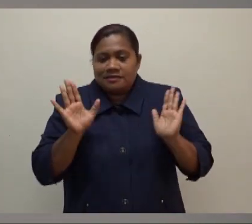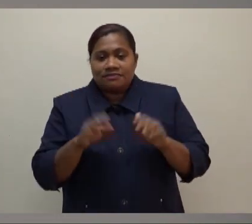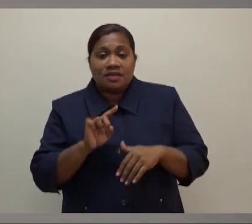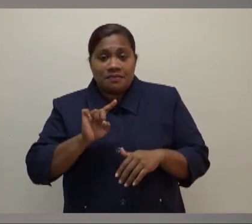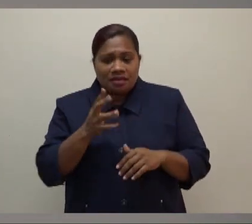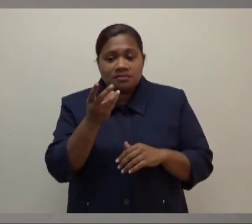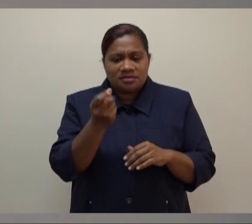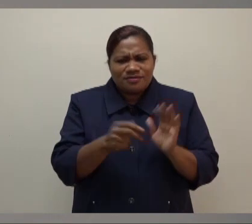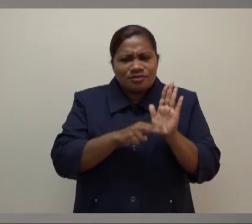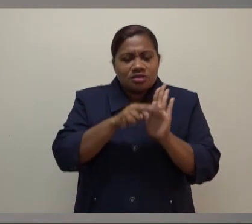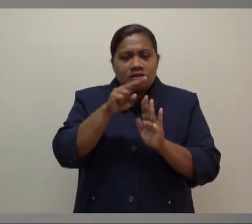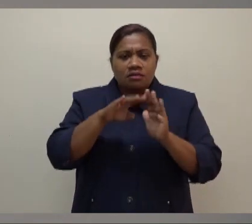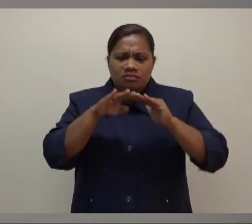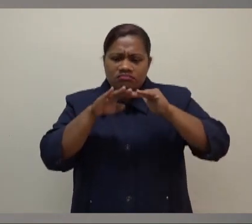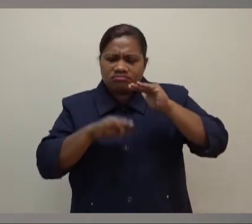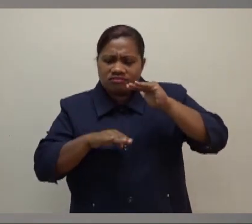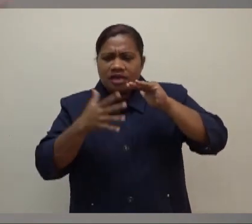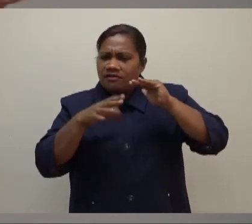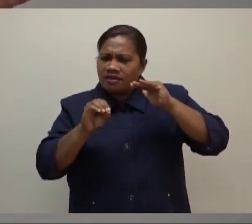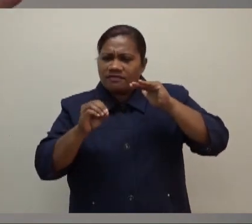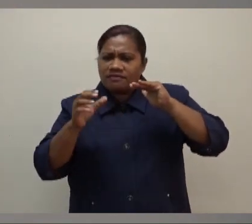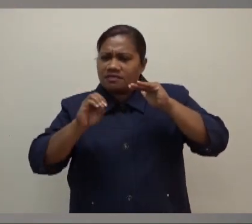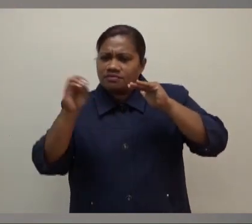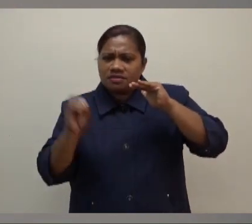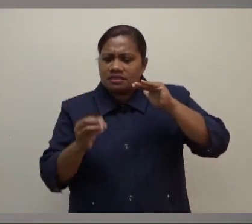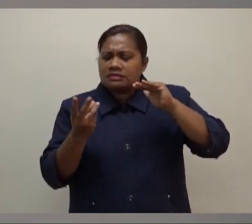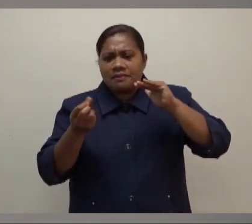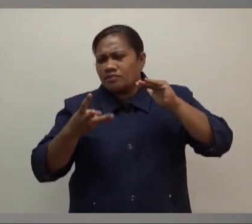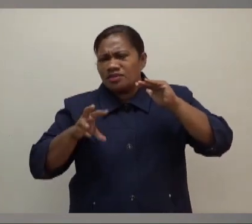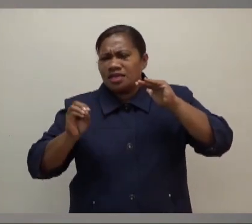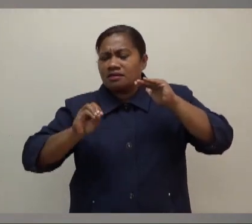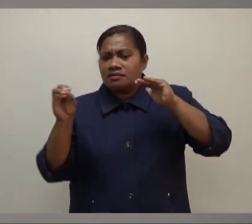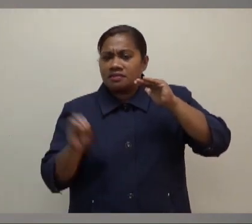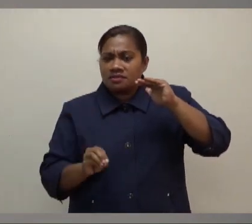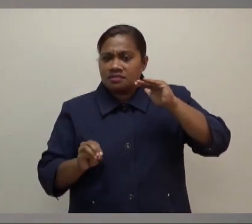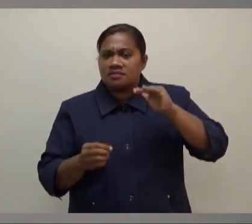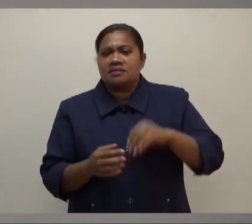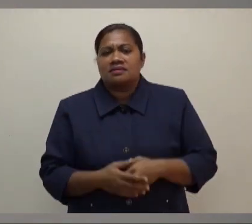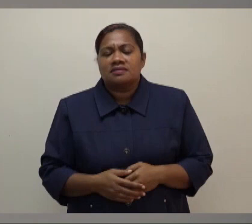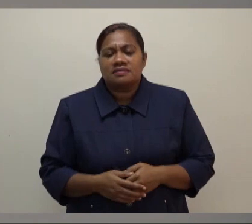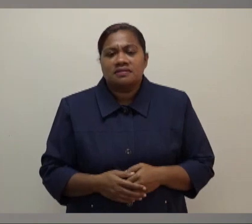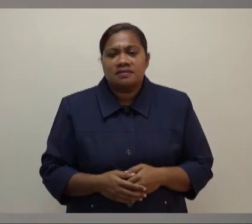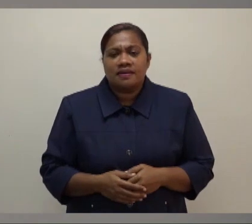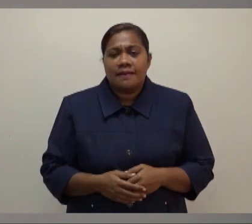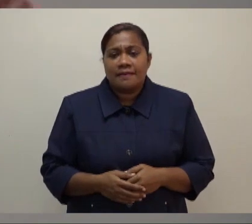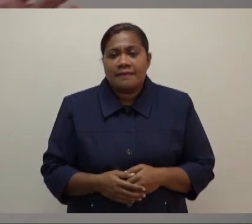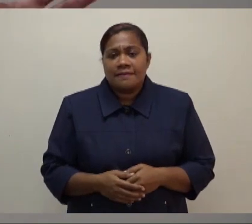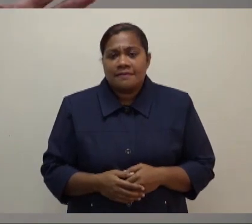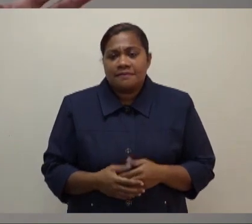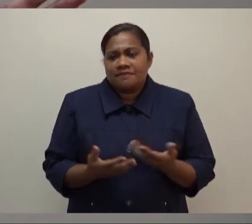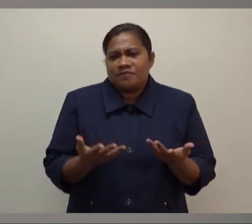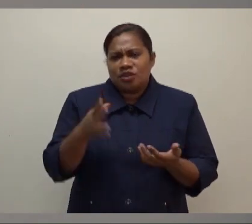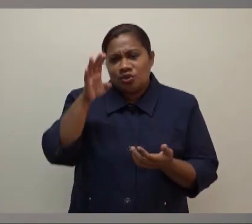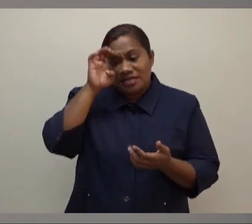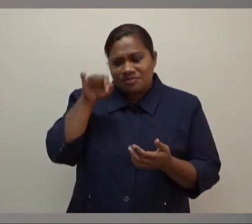50%. Some are over 50%, some are sitting at 30% occupancy rate. And you kind of expect that this